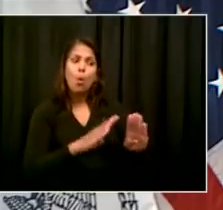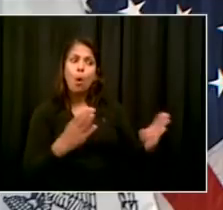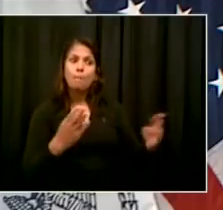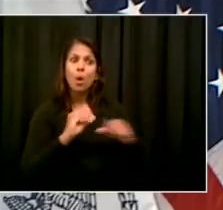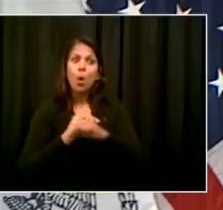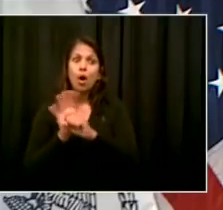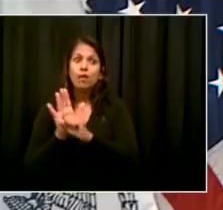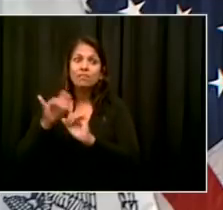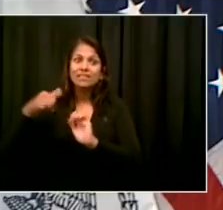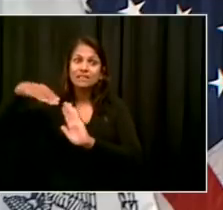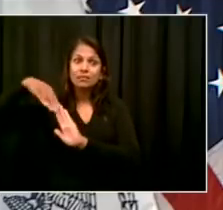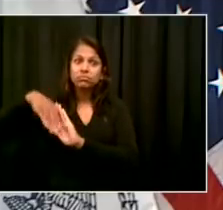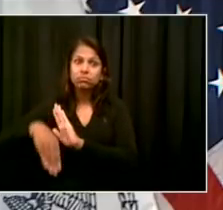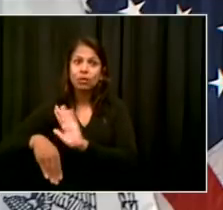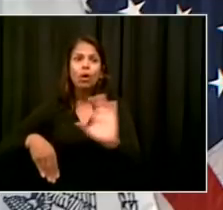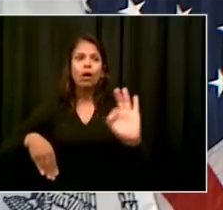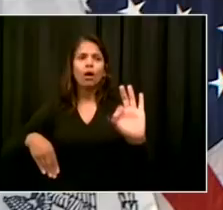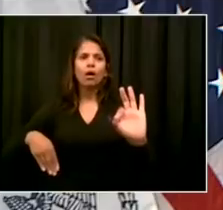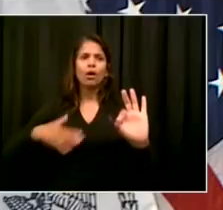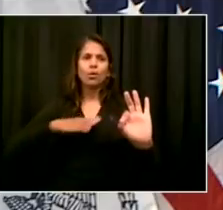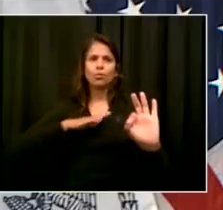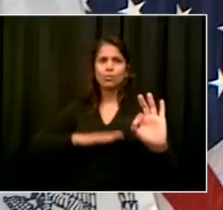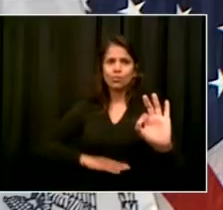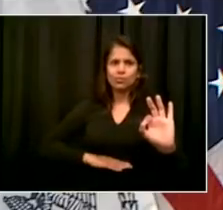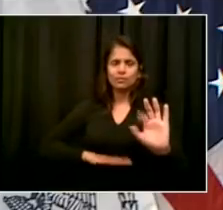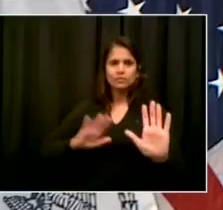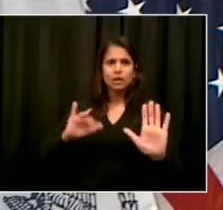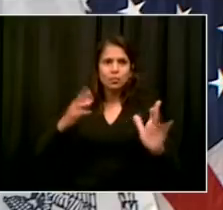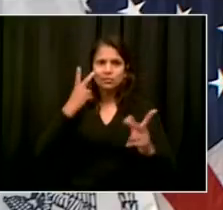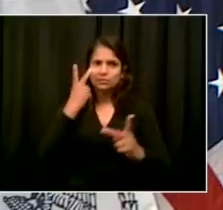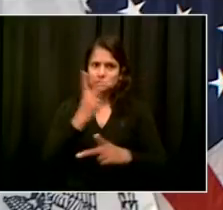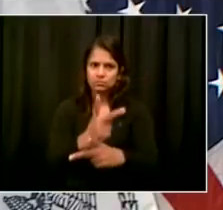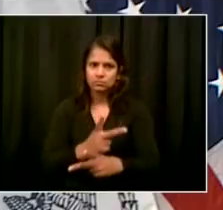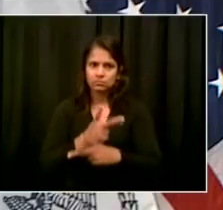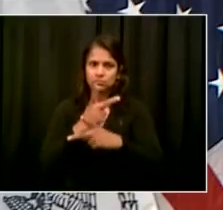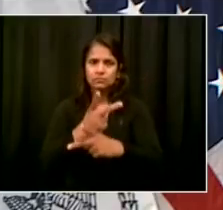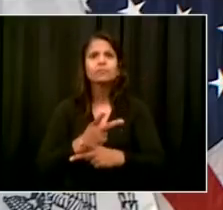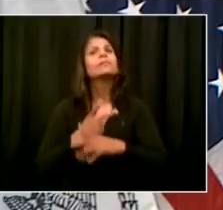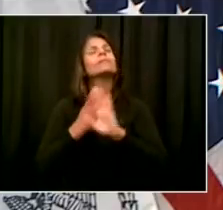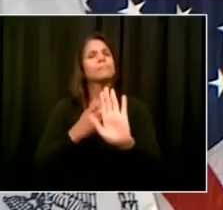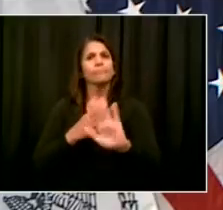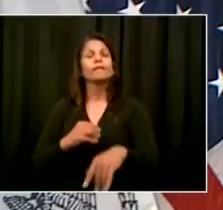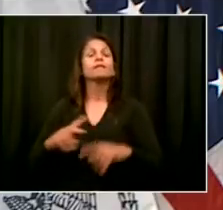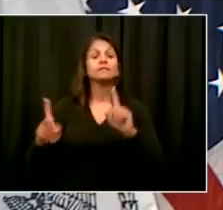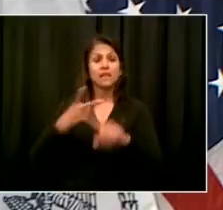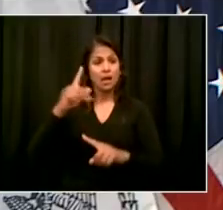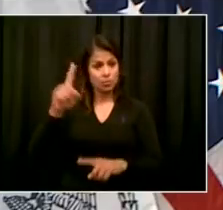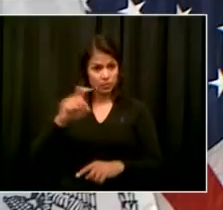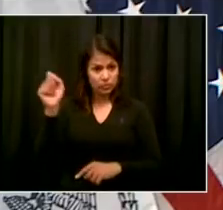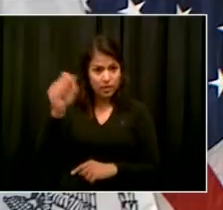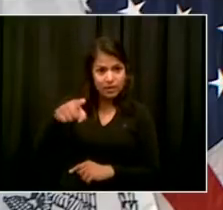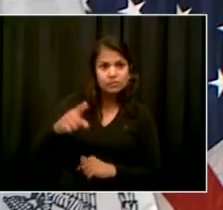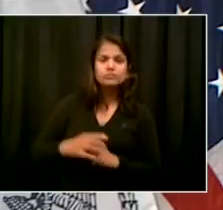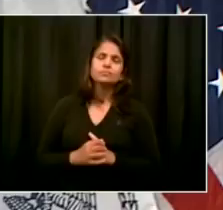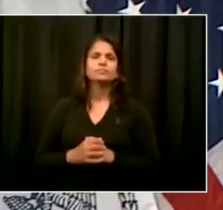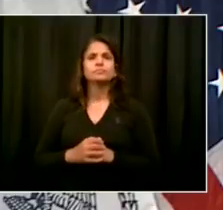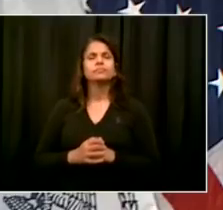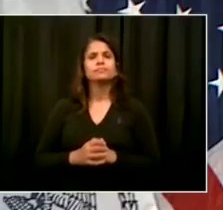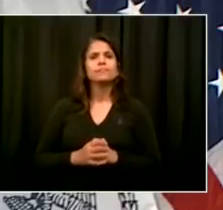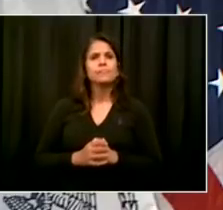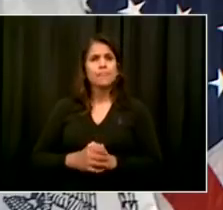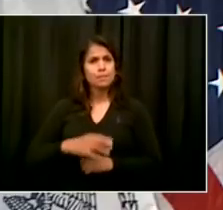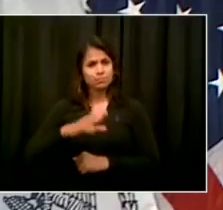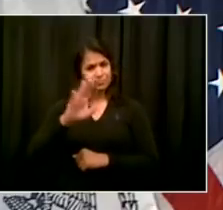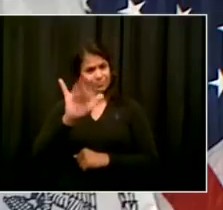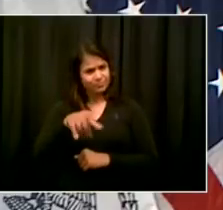Also, you mentioned that even after the pandemic's over, next summer, you would like to bring back the open restaurants. So my question is, is that only for the sidewalks